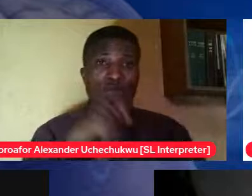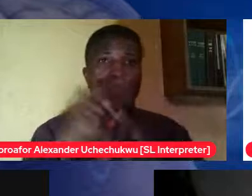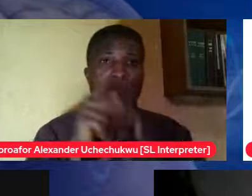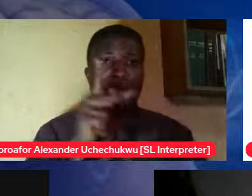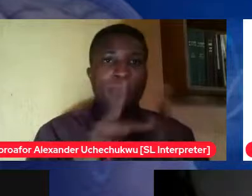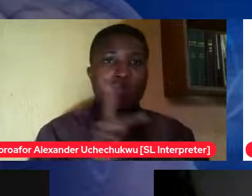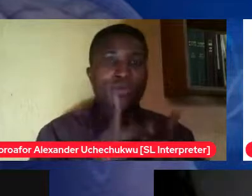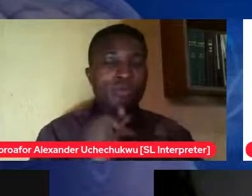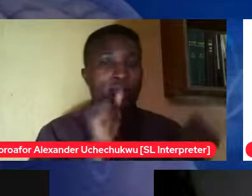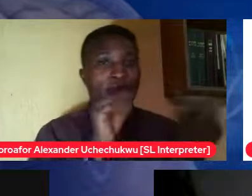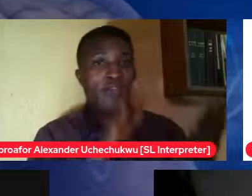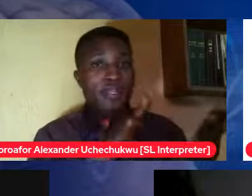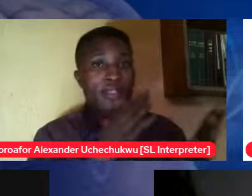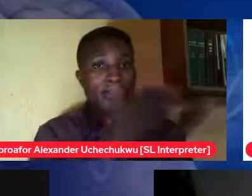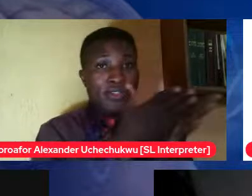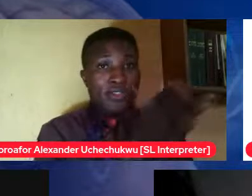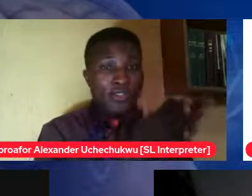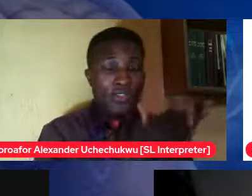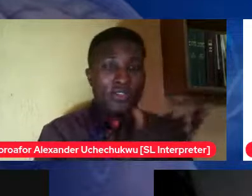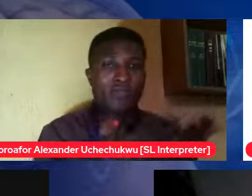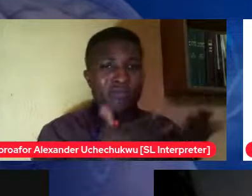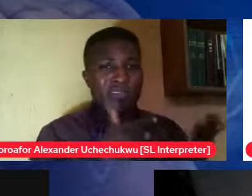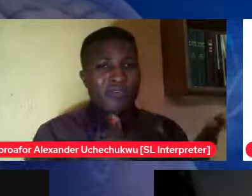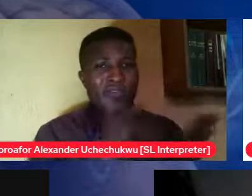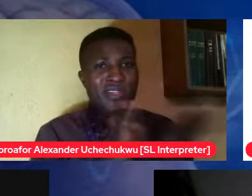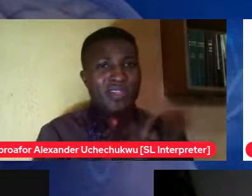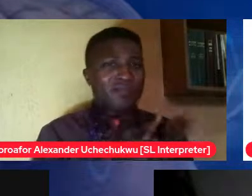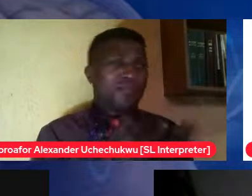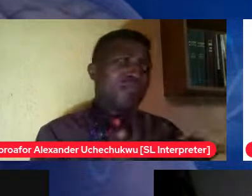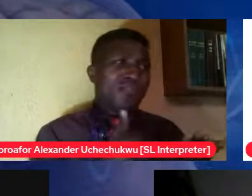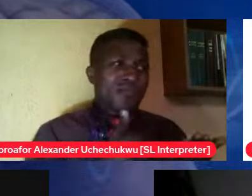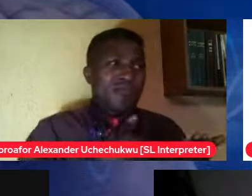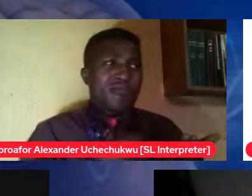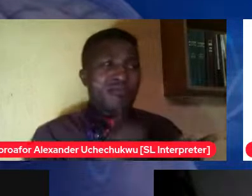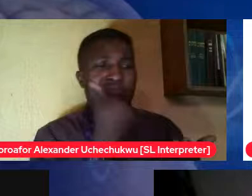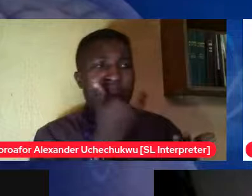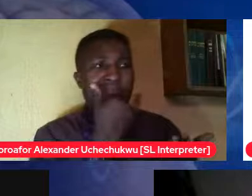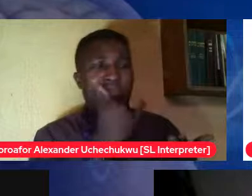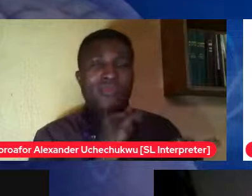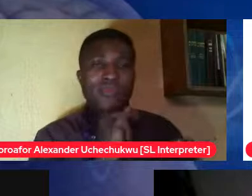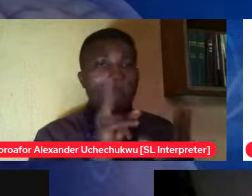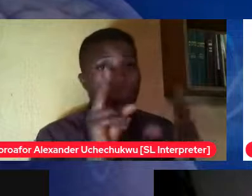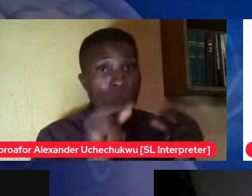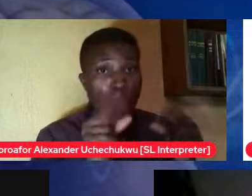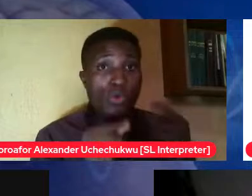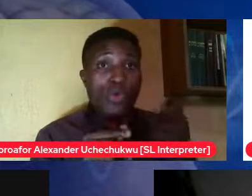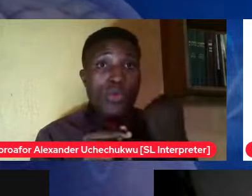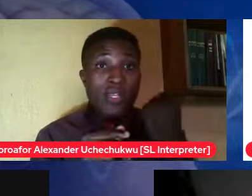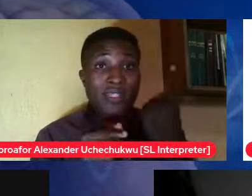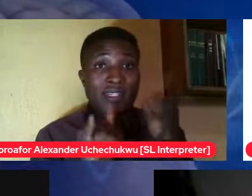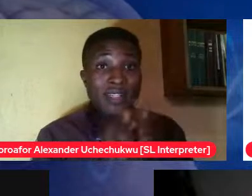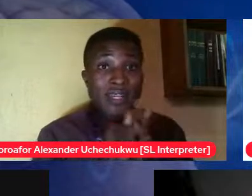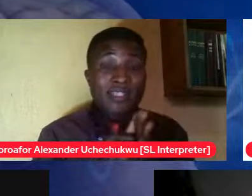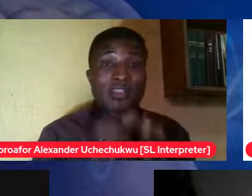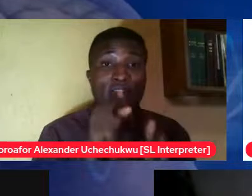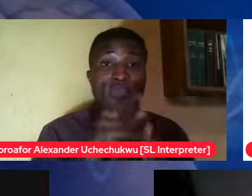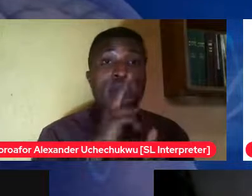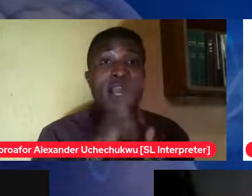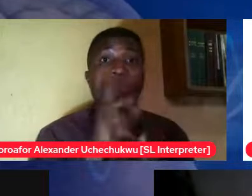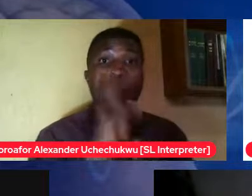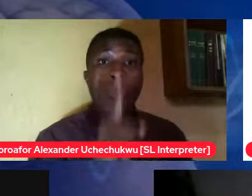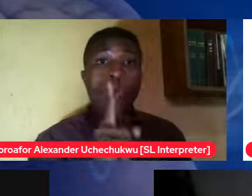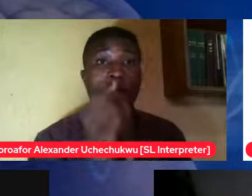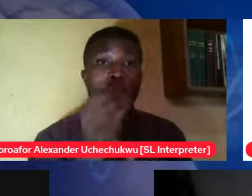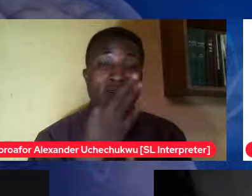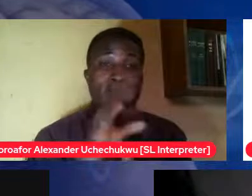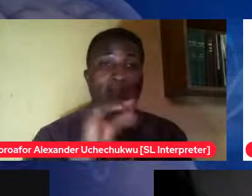alive it means you are here for your purpose understand that that you are even one of the number on x population means you are already special